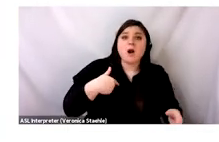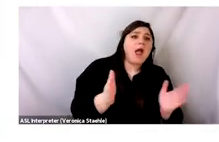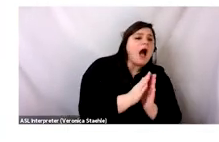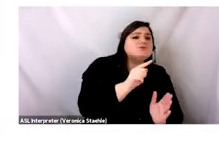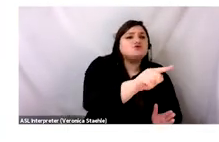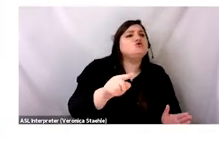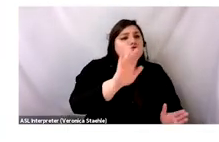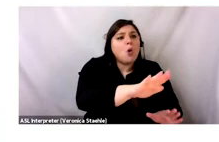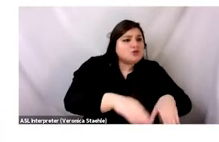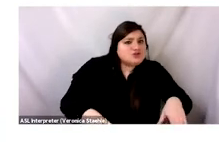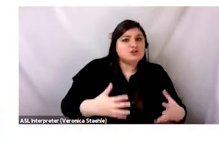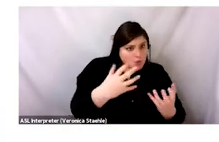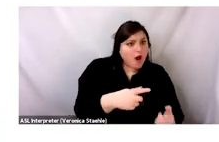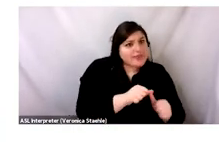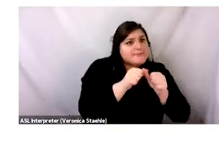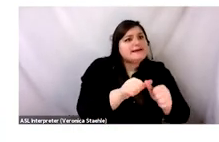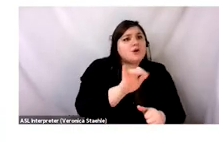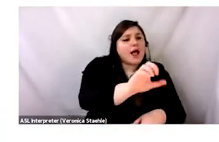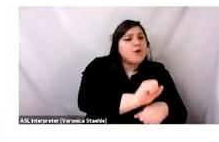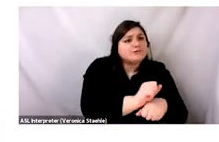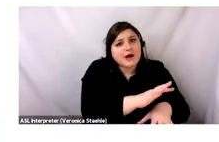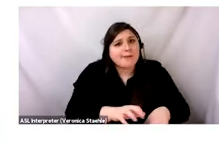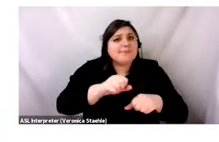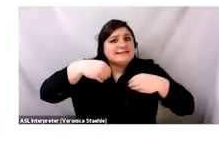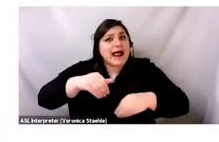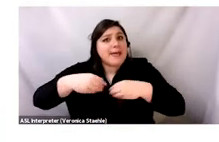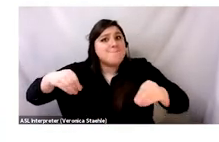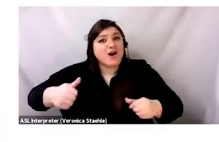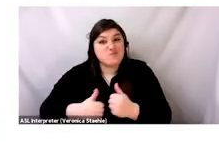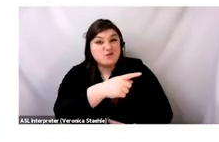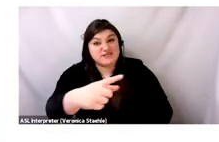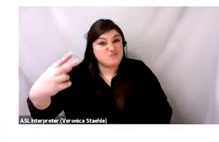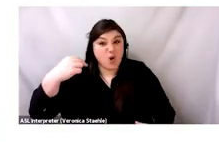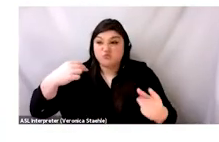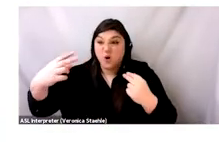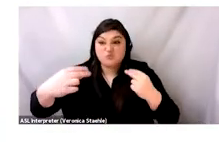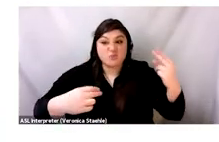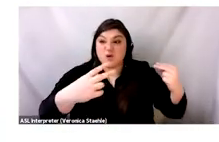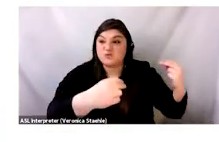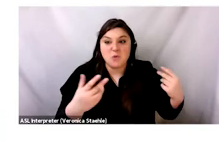to take over the business, which is a pretty big deal since many of these falls have been in families for generations.